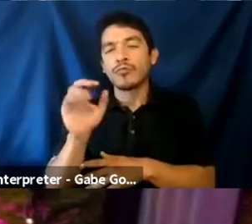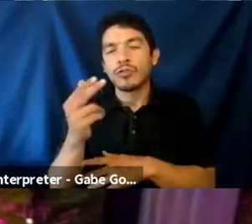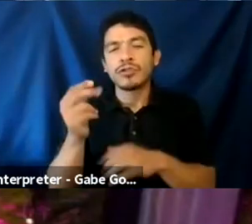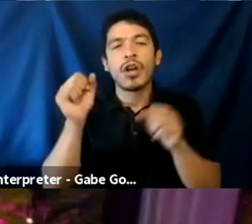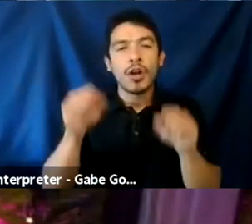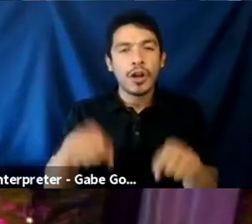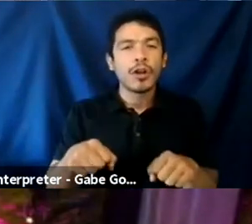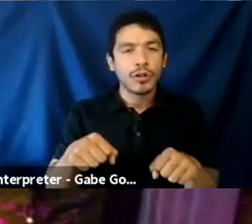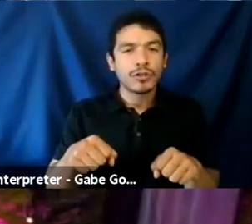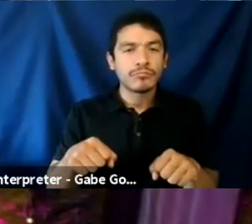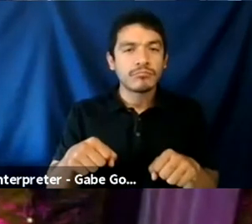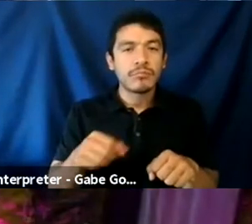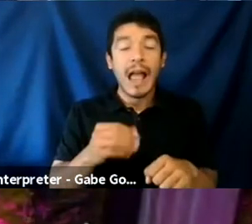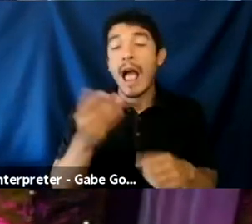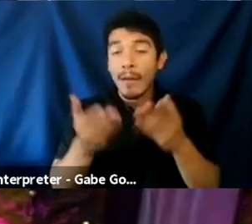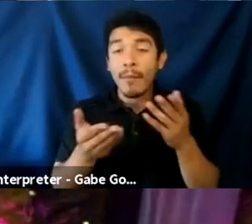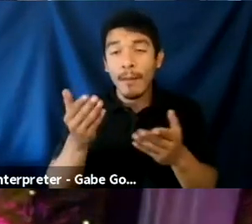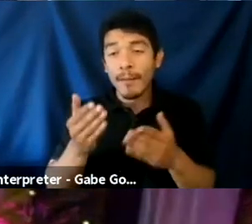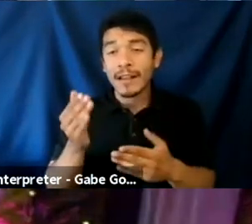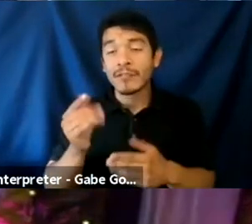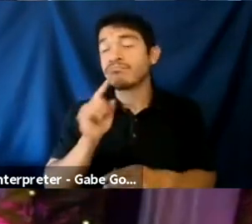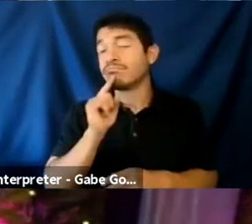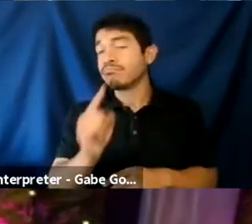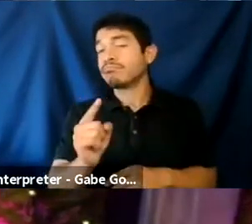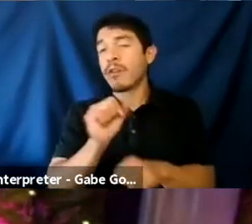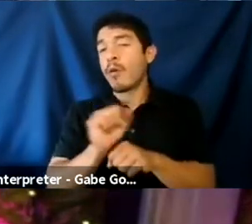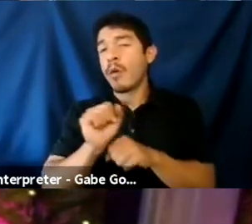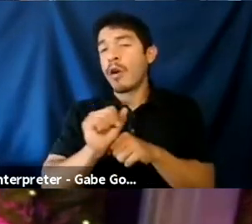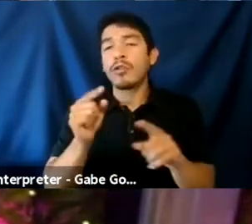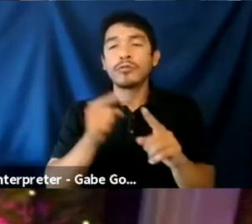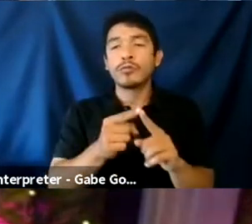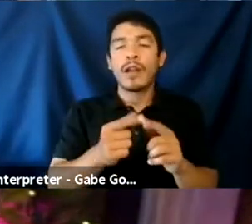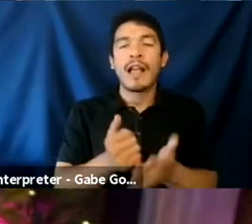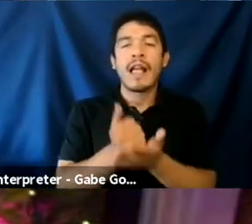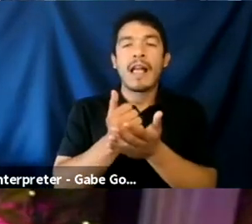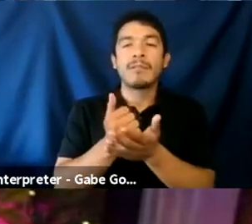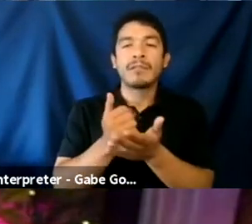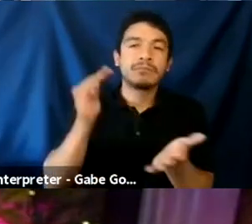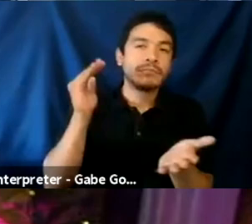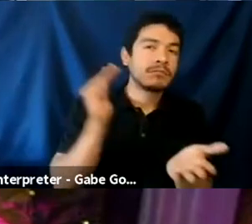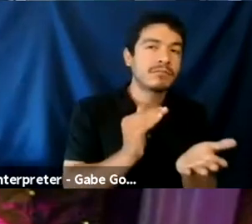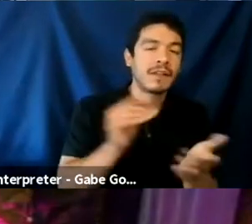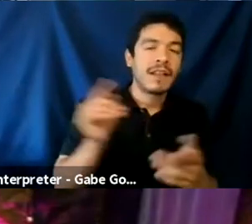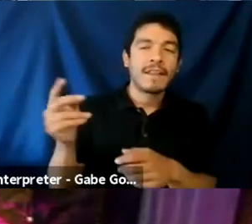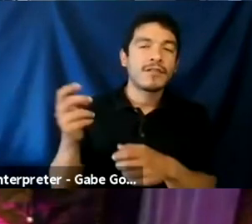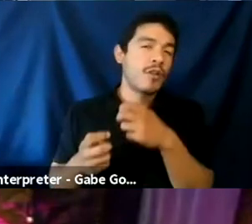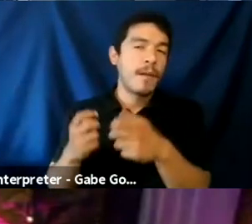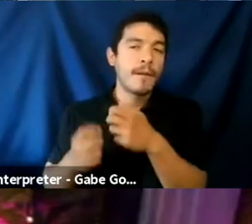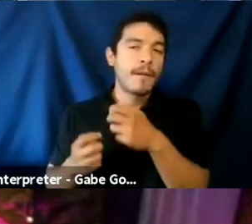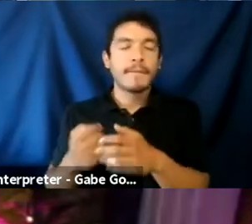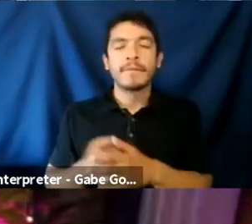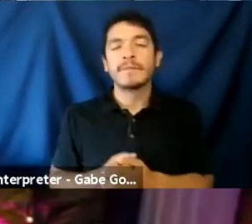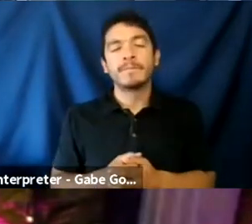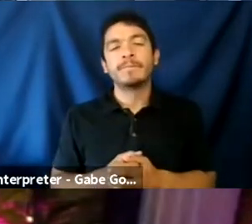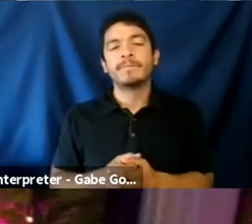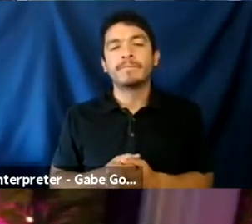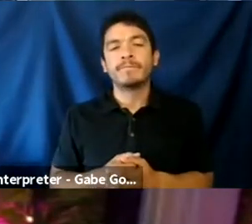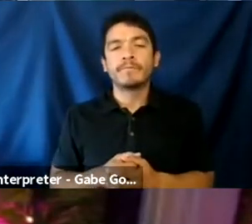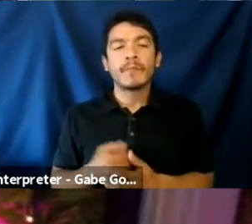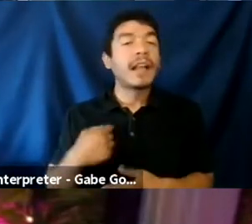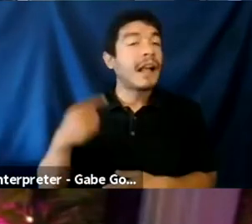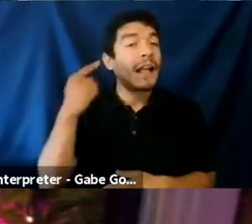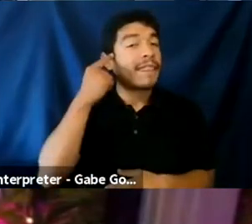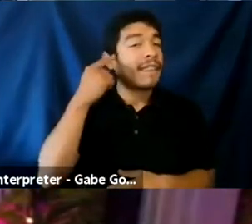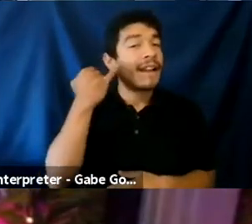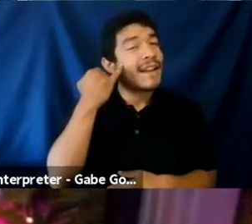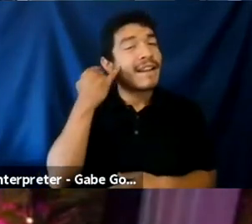you know, could, and probably is working towards, um, helping mitigate this, this pressing problem. I think, um, I think, if there were